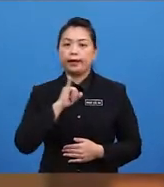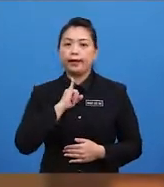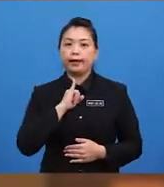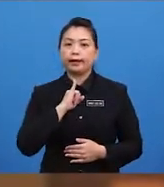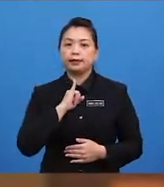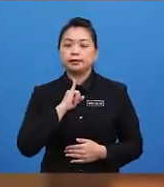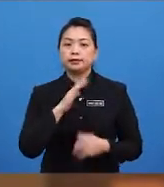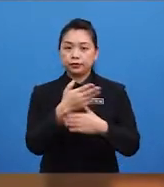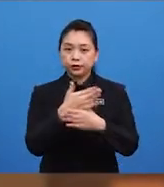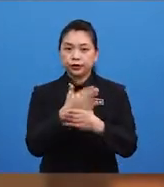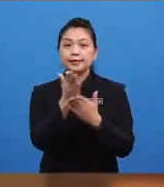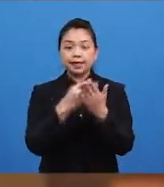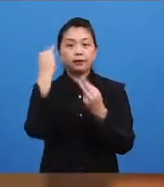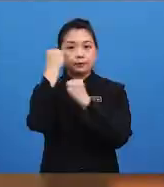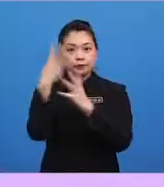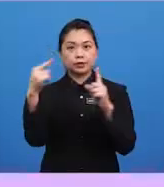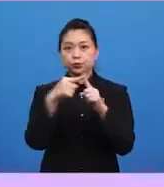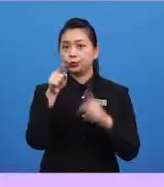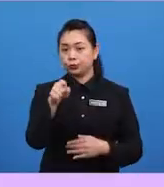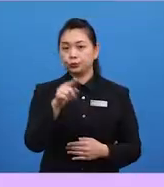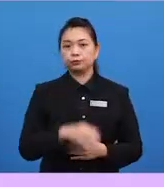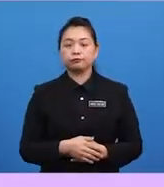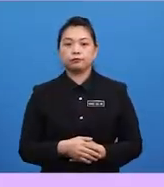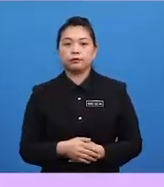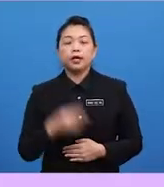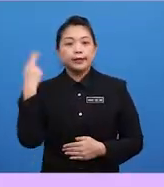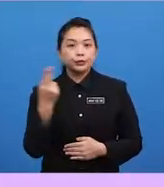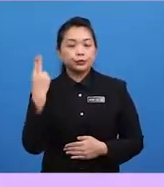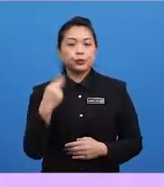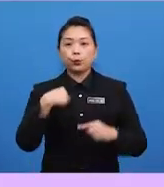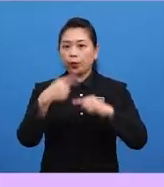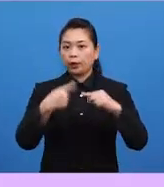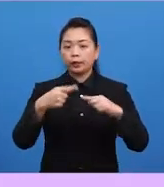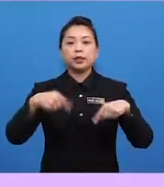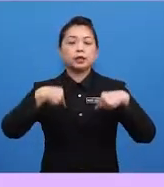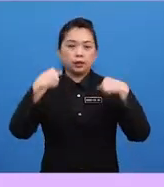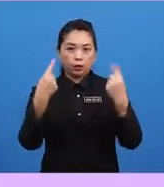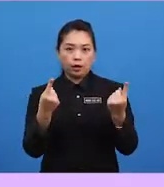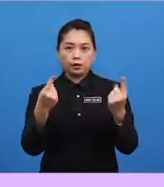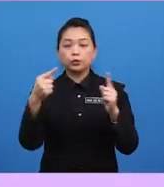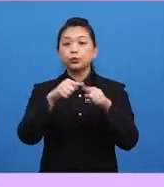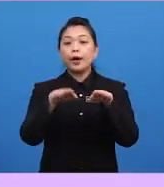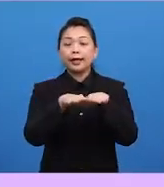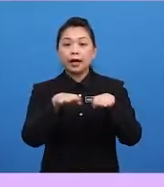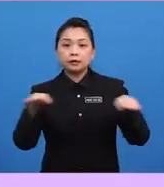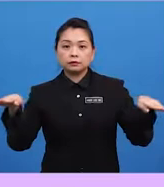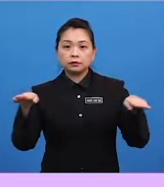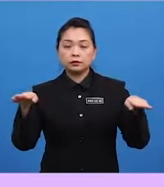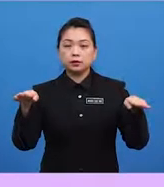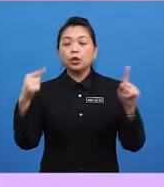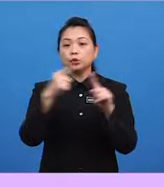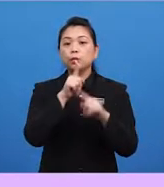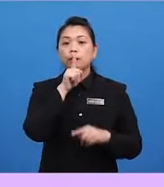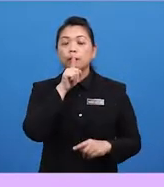some information to you. Usually, when you go out to a counter or order,